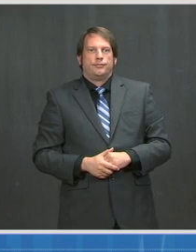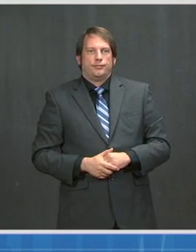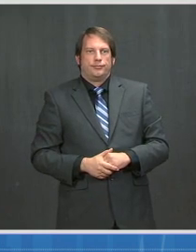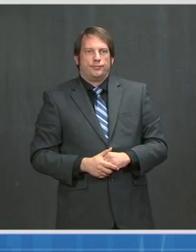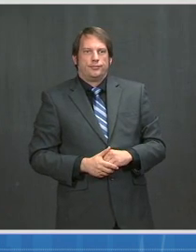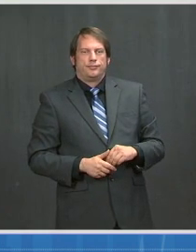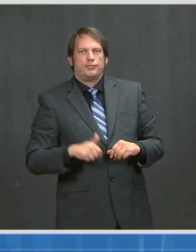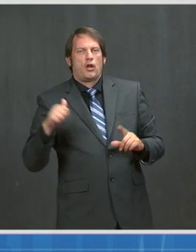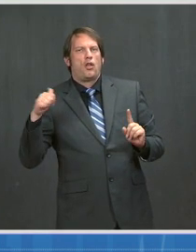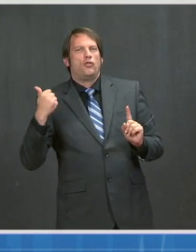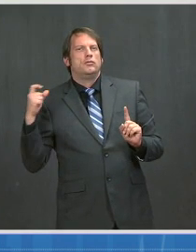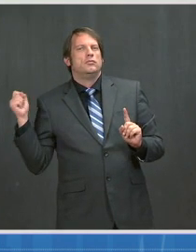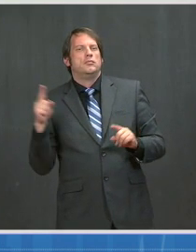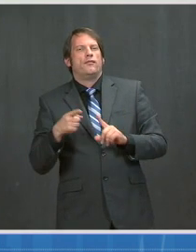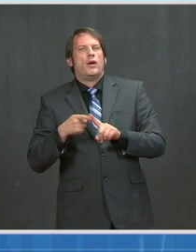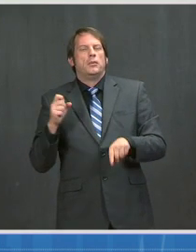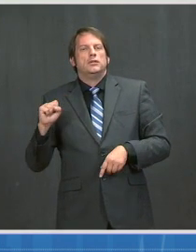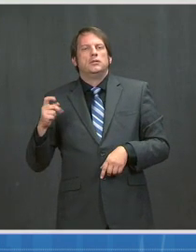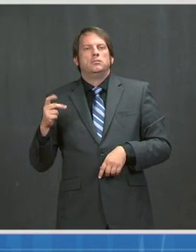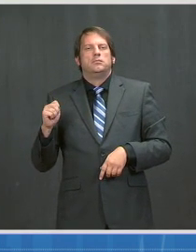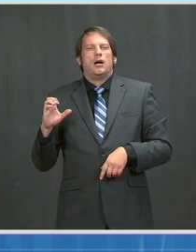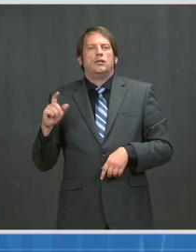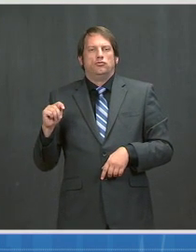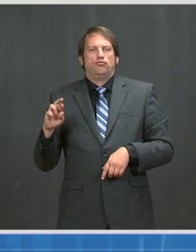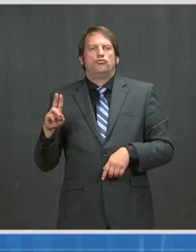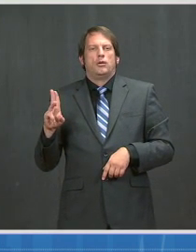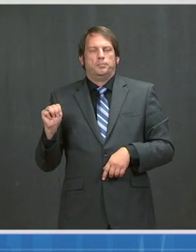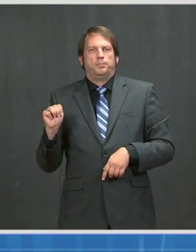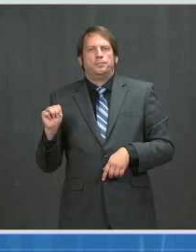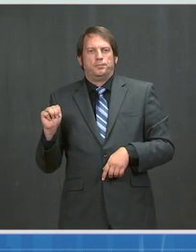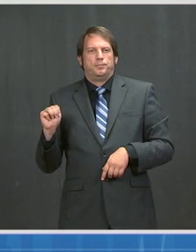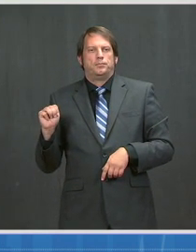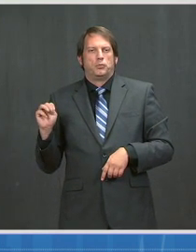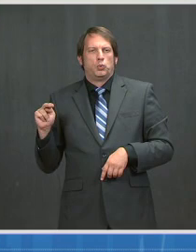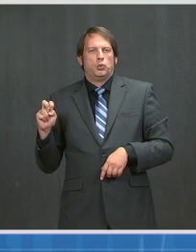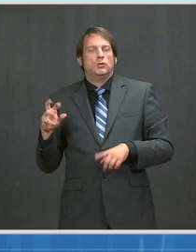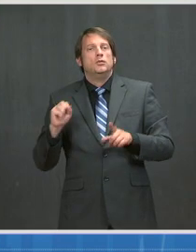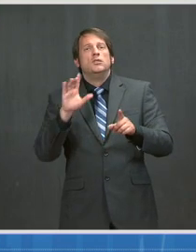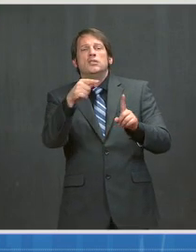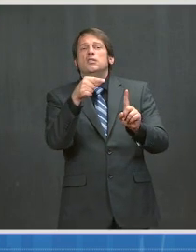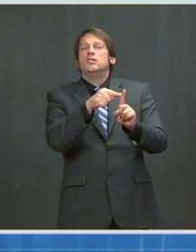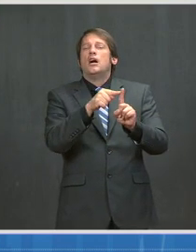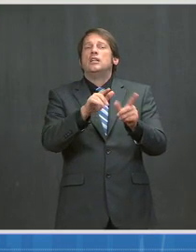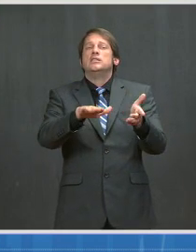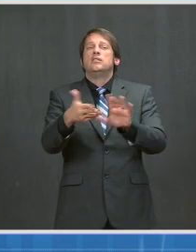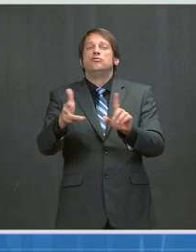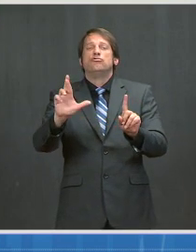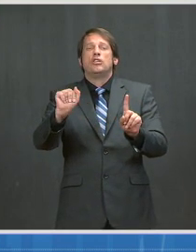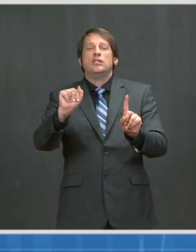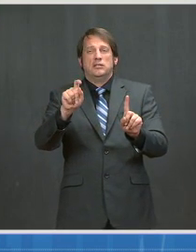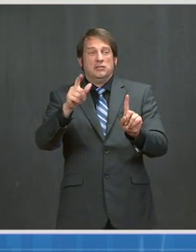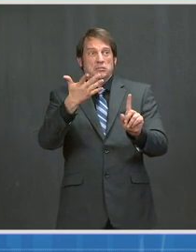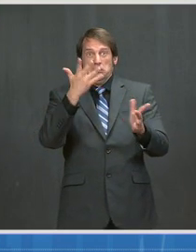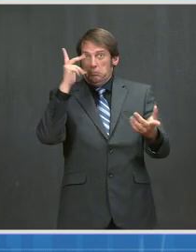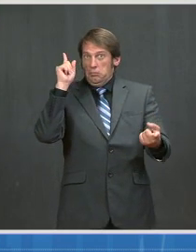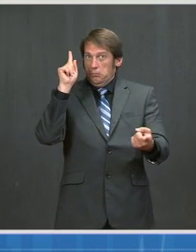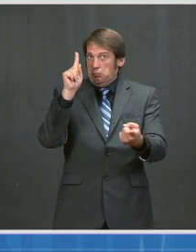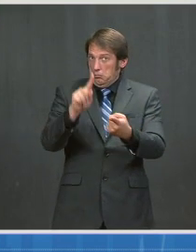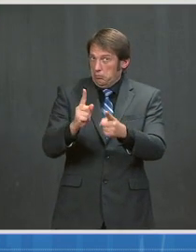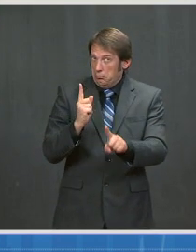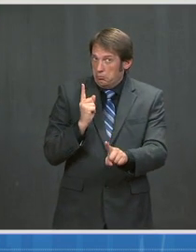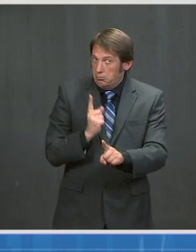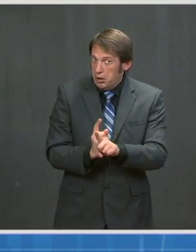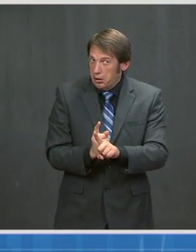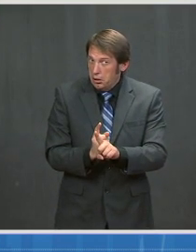I actually have a follow-up to that death rate question. Now that we're seeing the number of deaths decrease, is the —